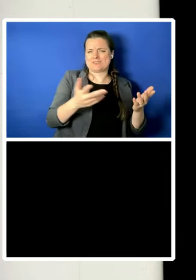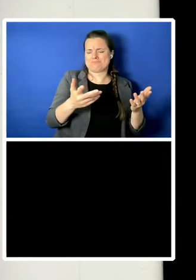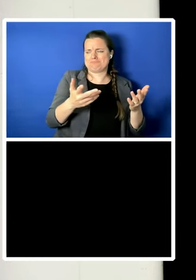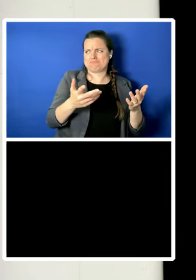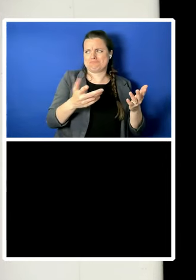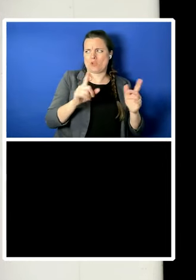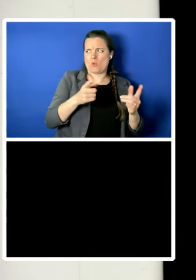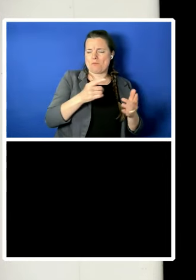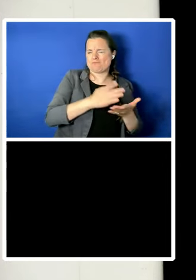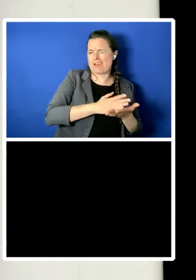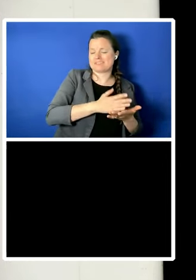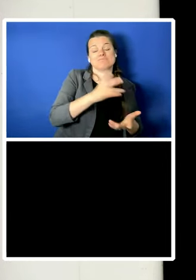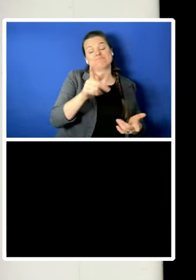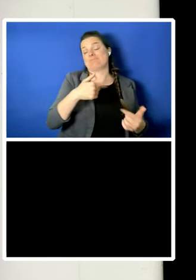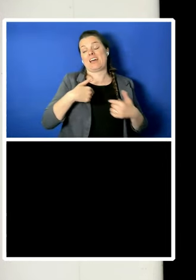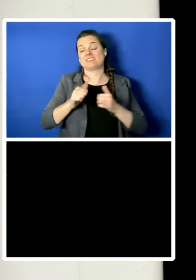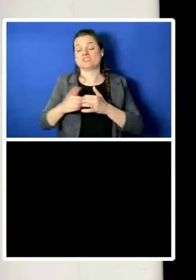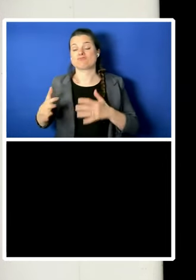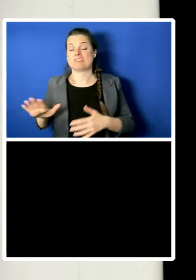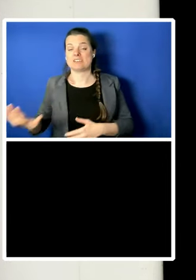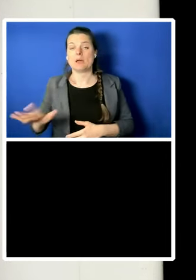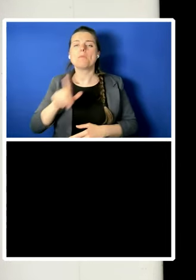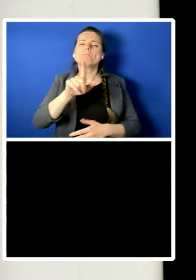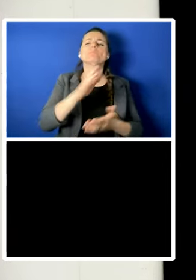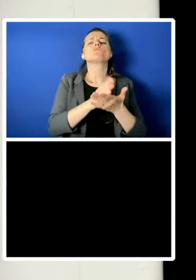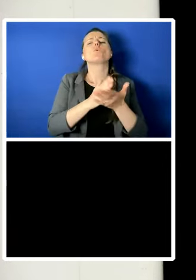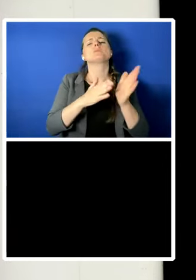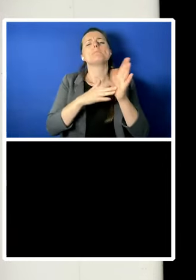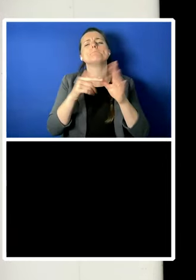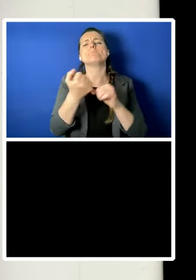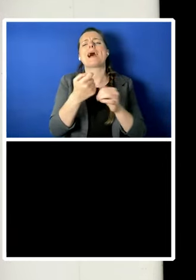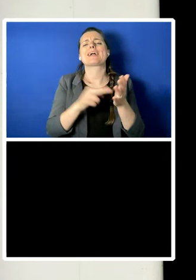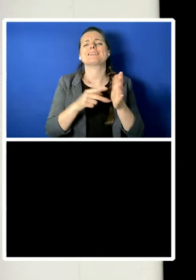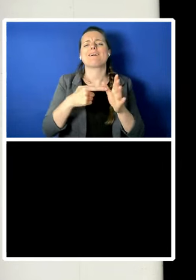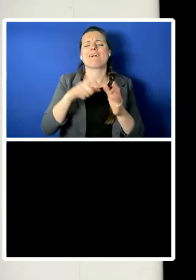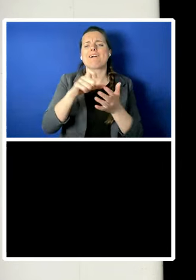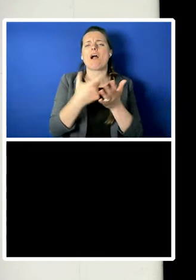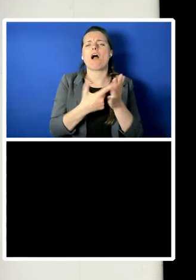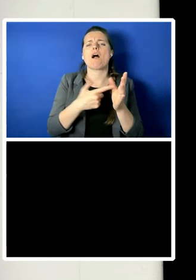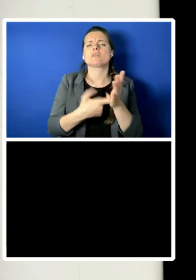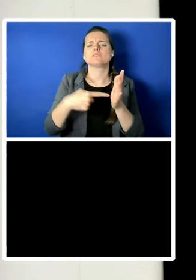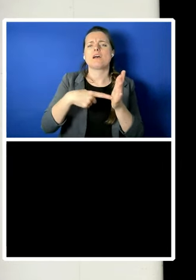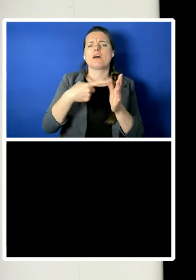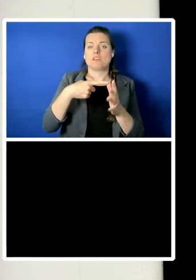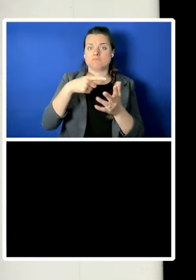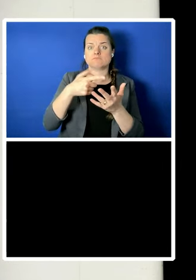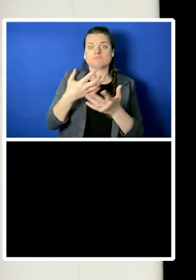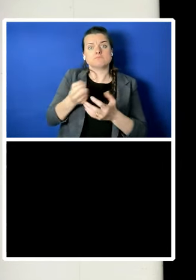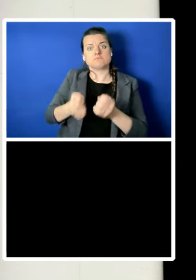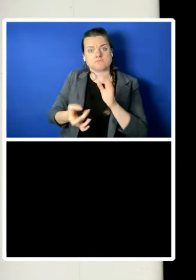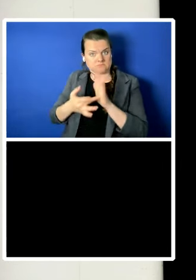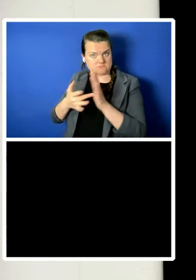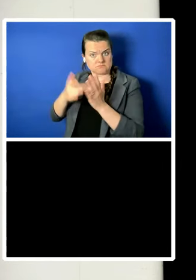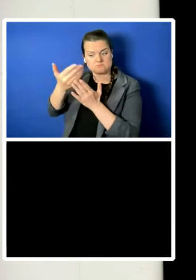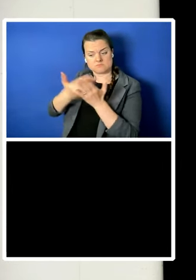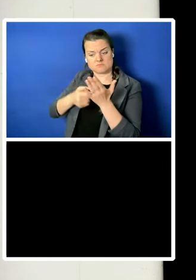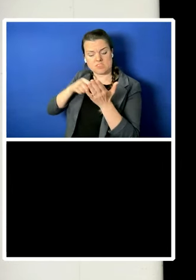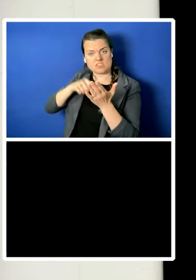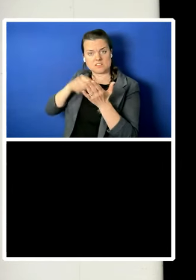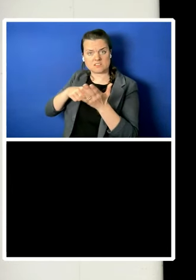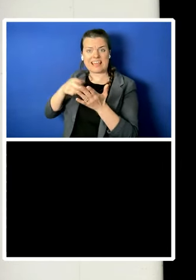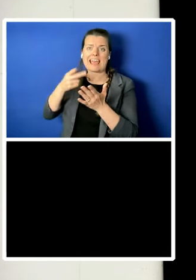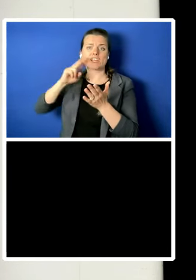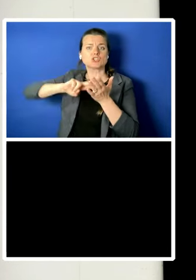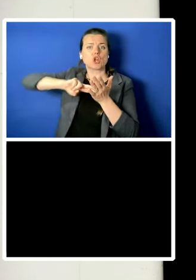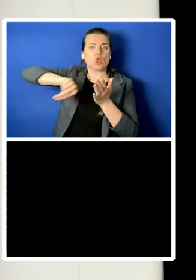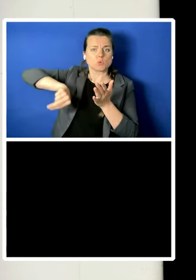Magna Carta is of course a primitive instrument which discriminates against those who were excluded from full personhood in its time.